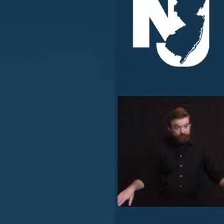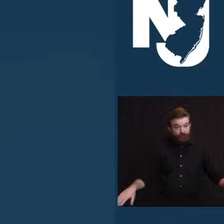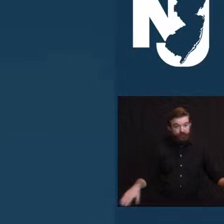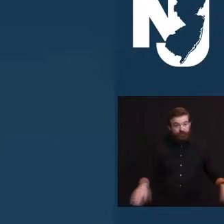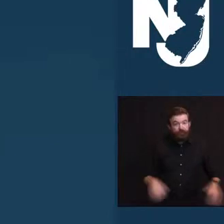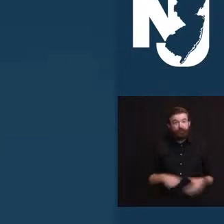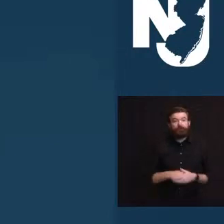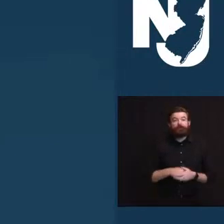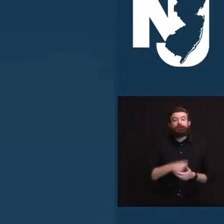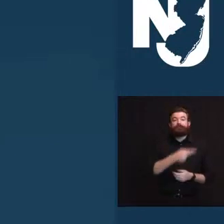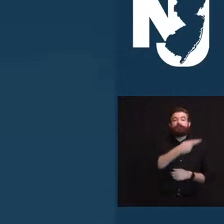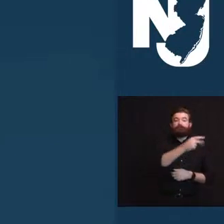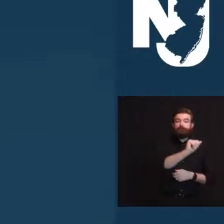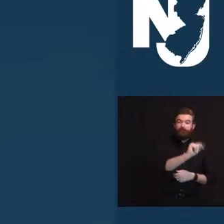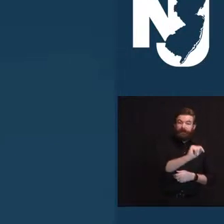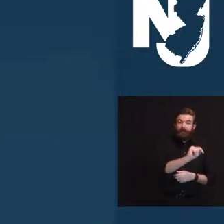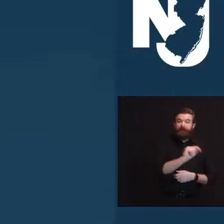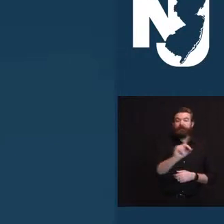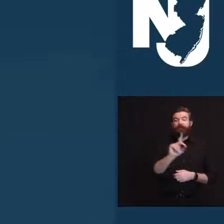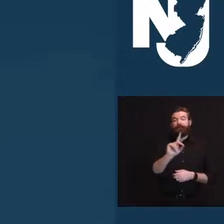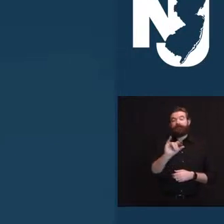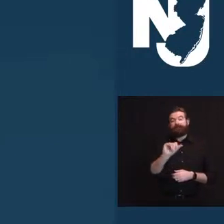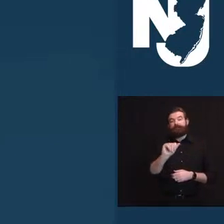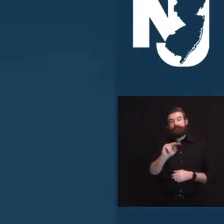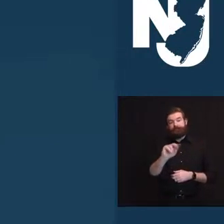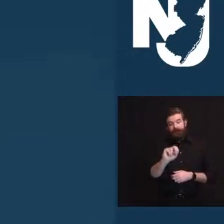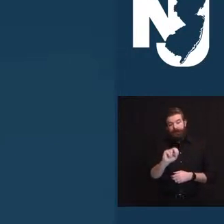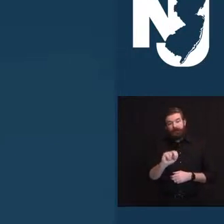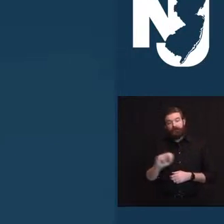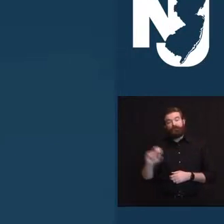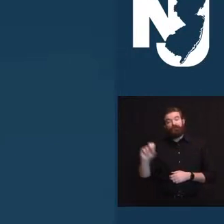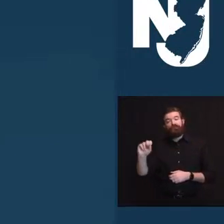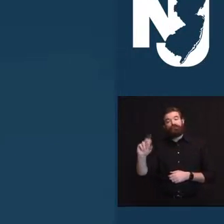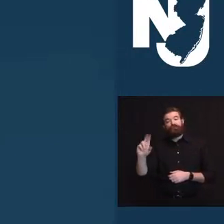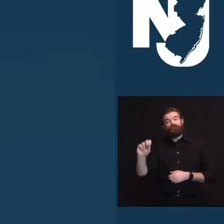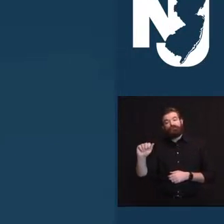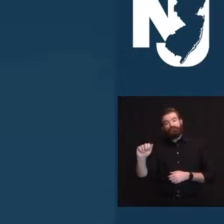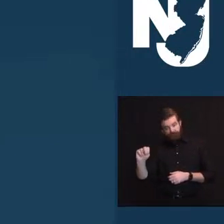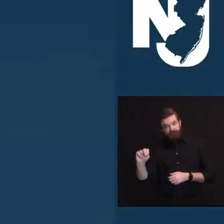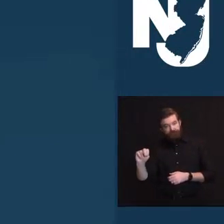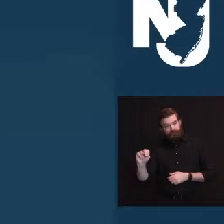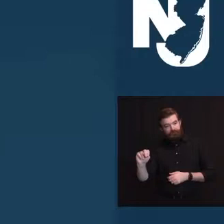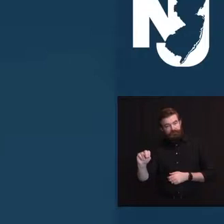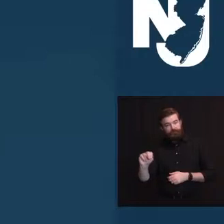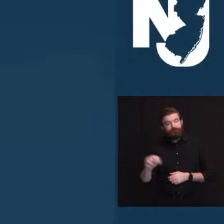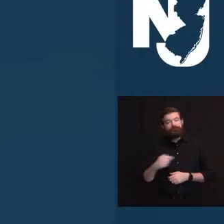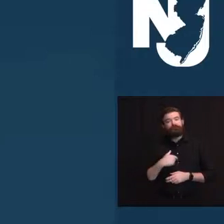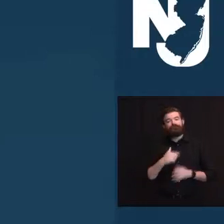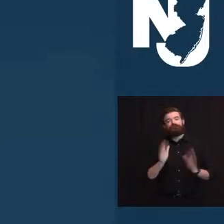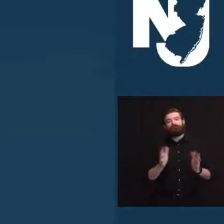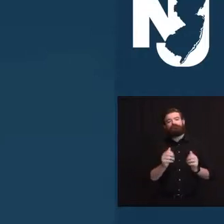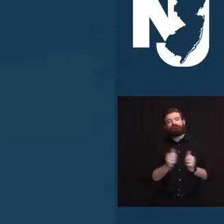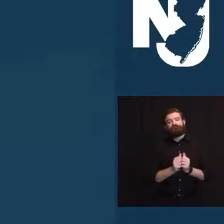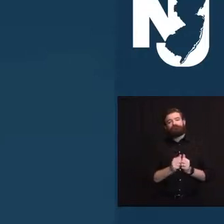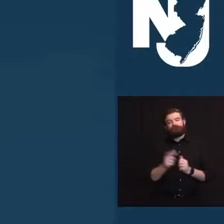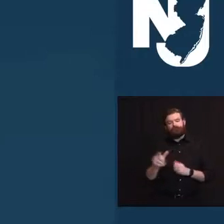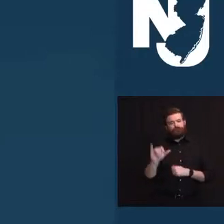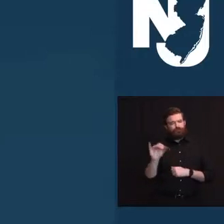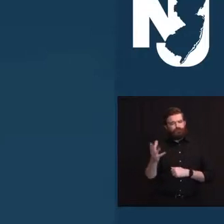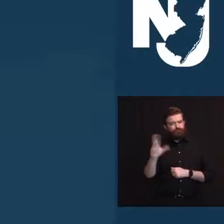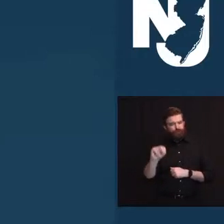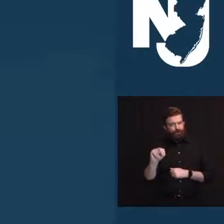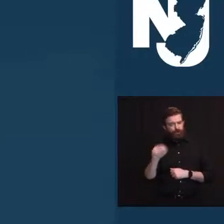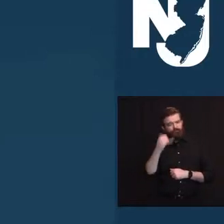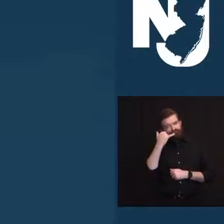John, and Lisa, and their spouses, and I had the great honor of speaking with John last week. Along with, she leaves behind